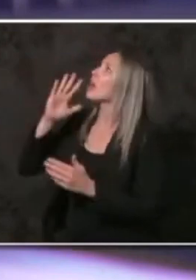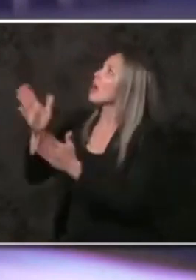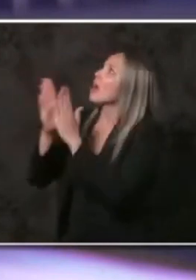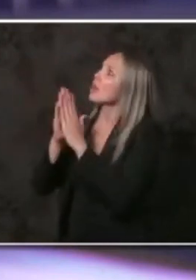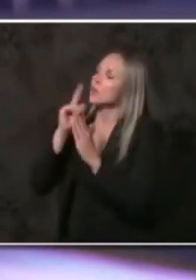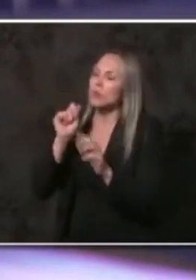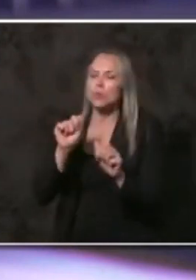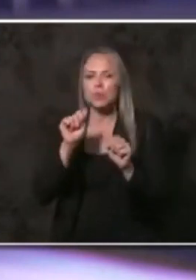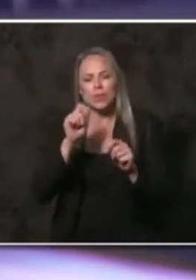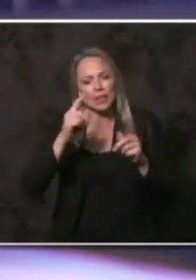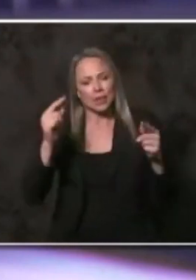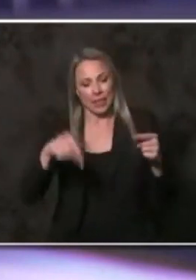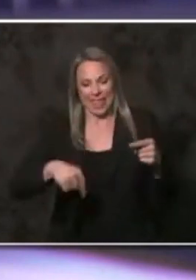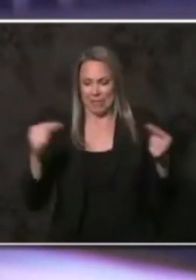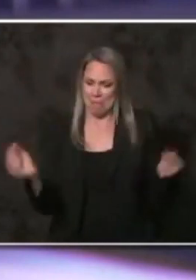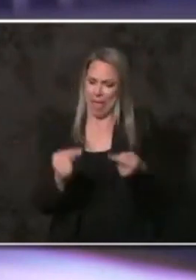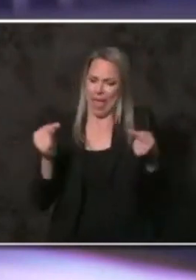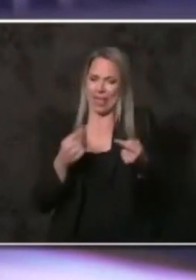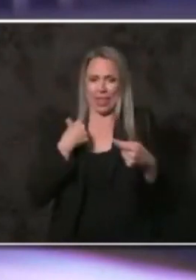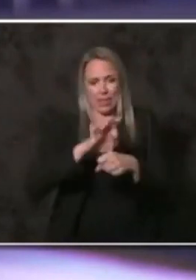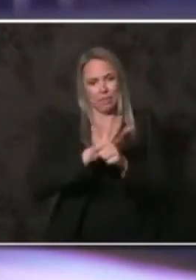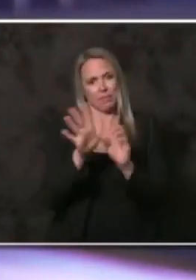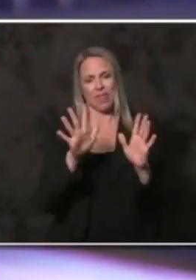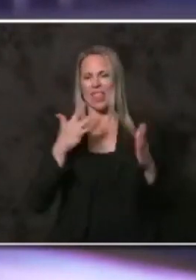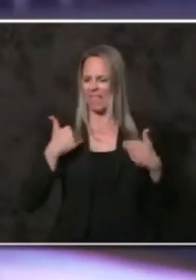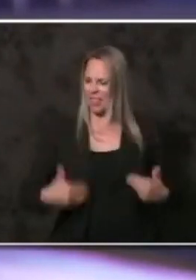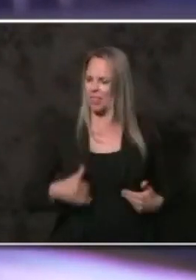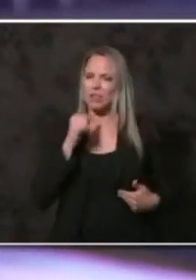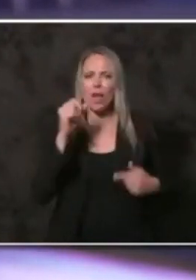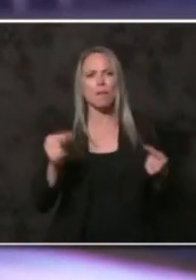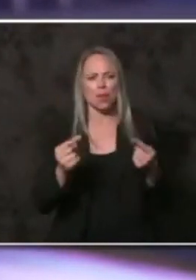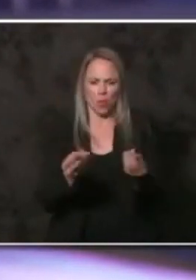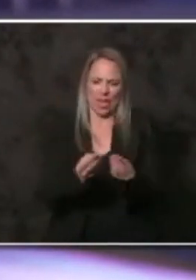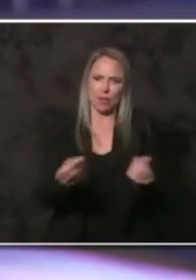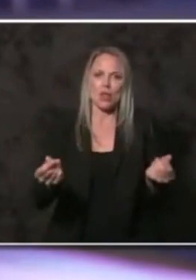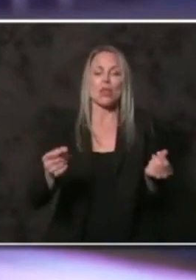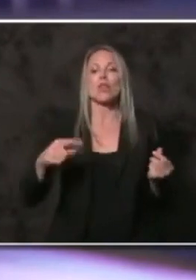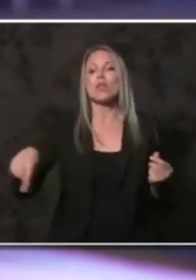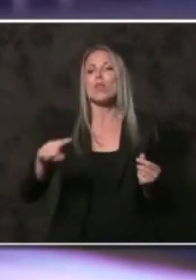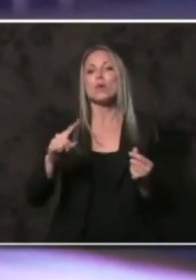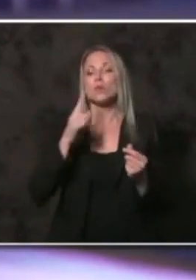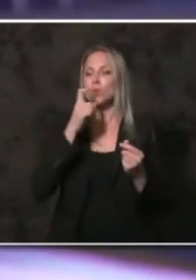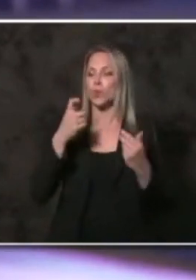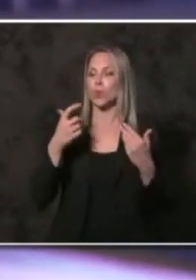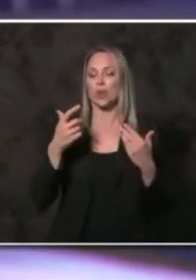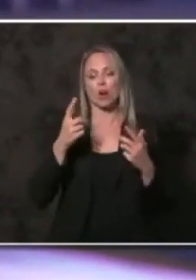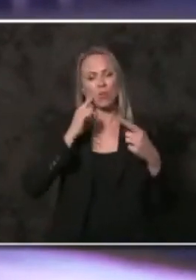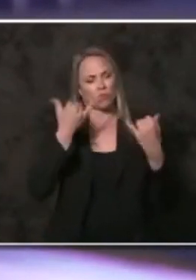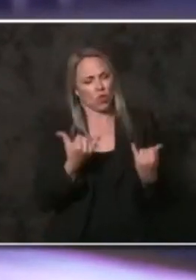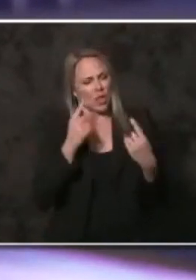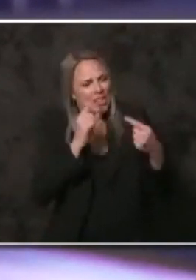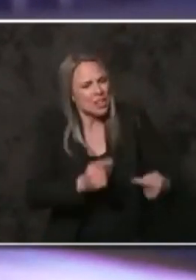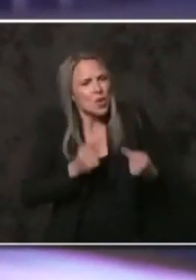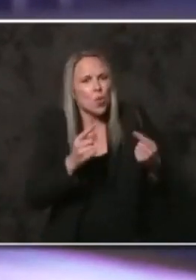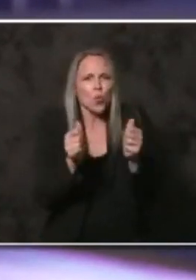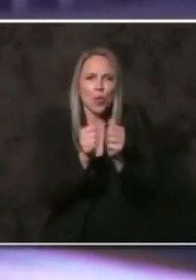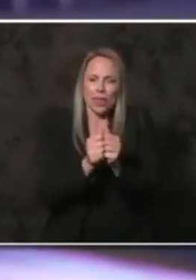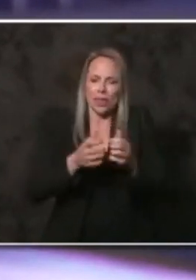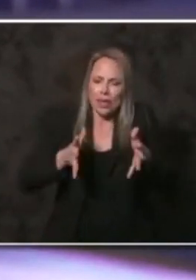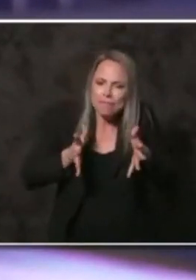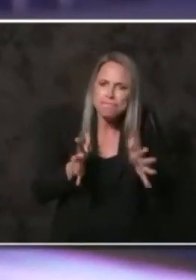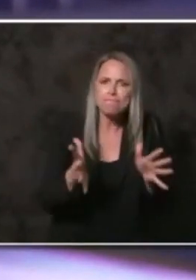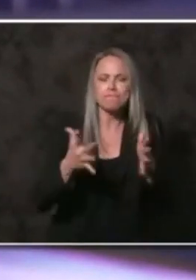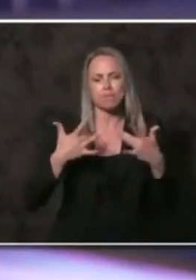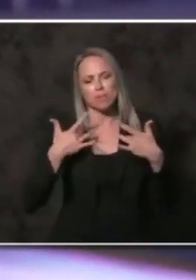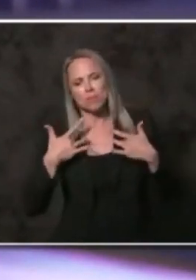caused by this pandemic that's not physical. I ask that you heal those who are struggling with anxiety, depression,